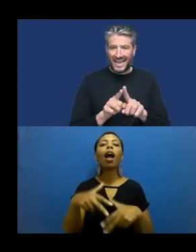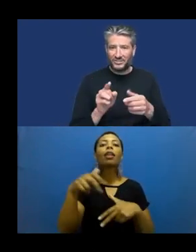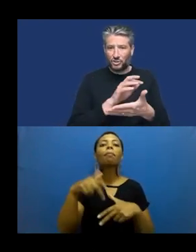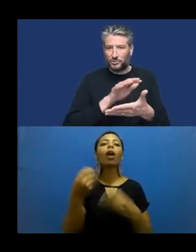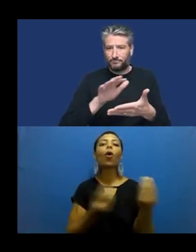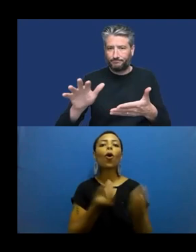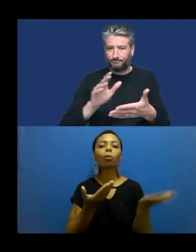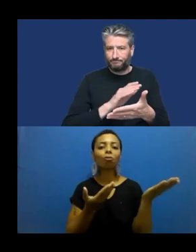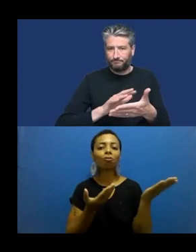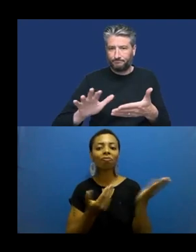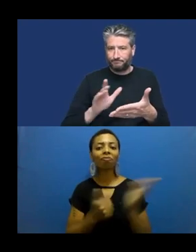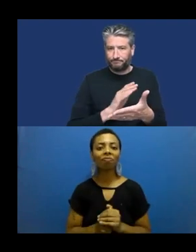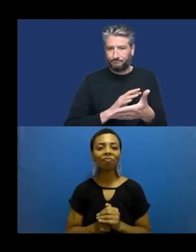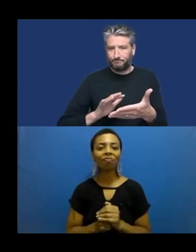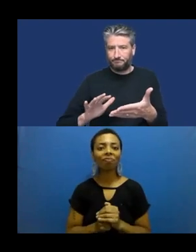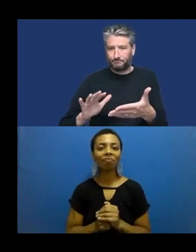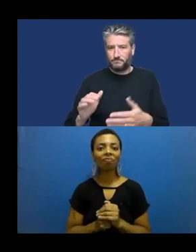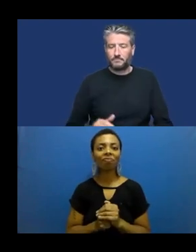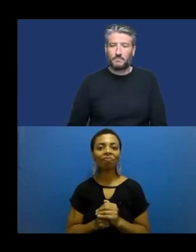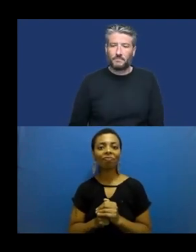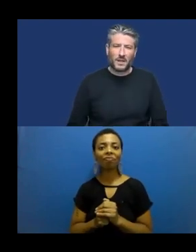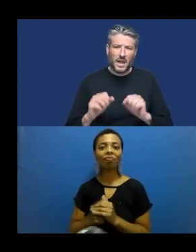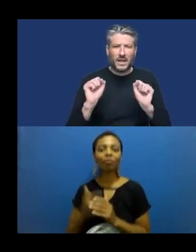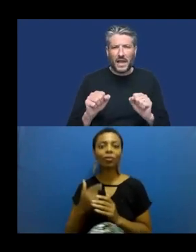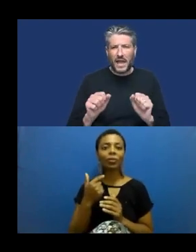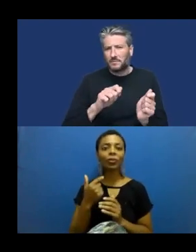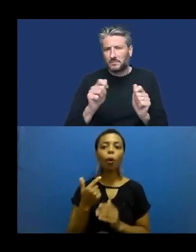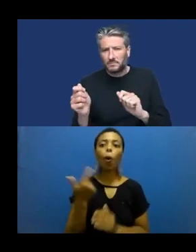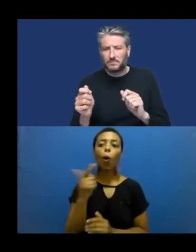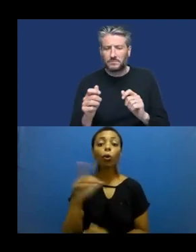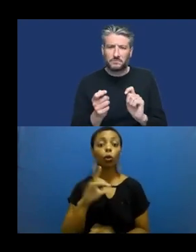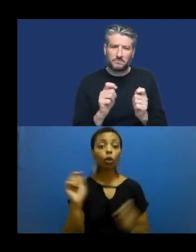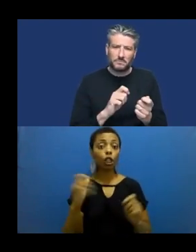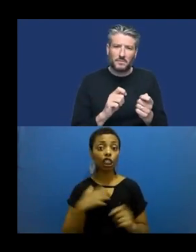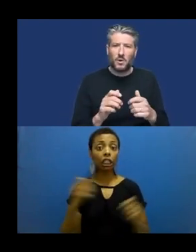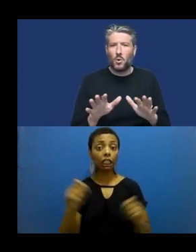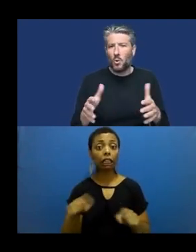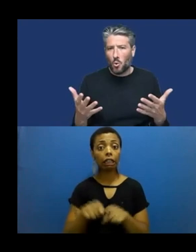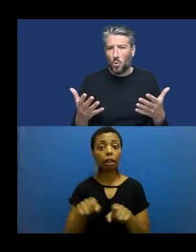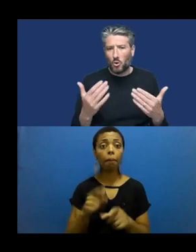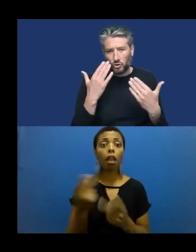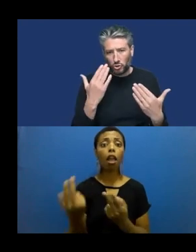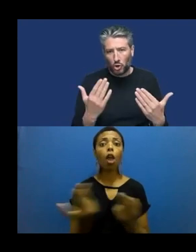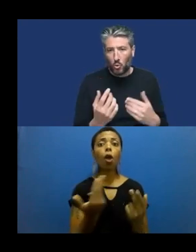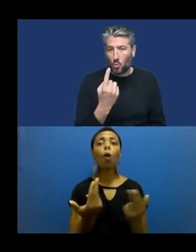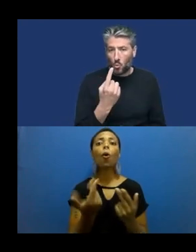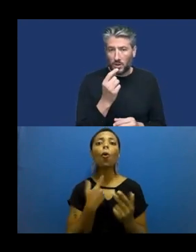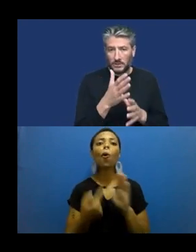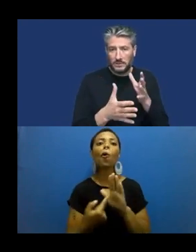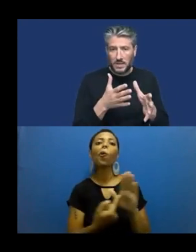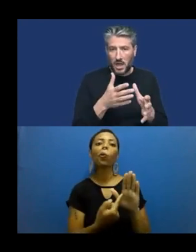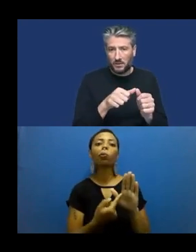Other display modes are possible, of course, for example, animating or showing just one sign at a time and allowing the reader to scroll through.